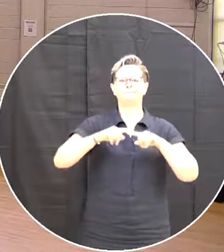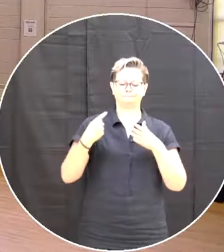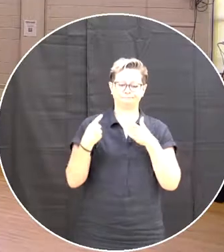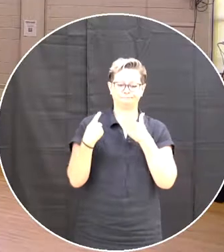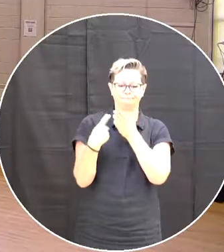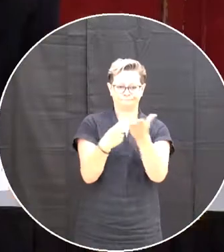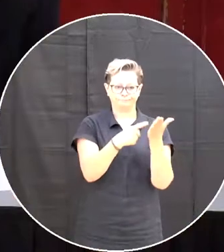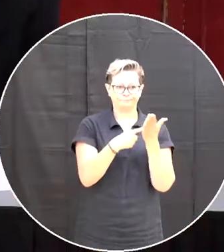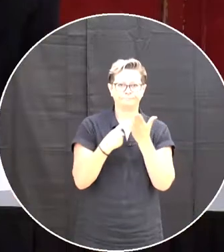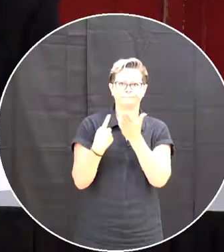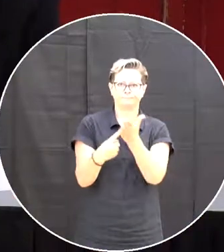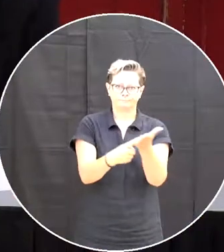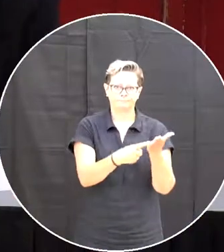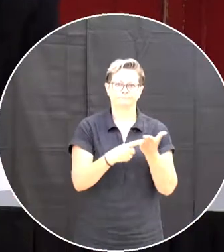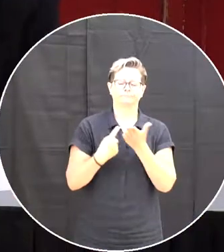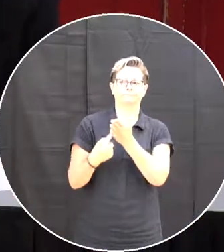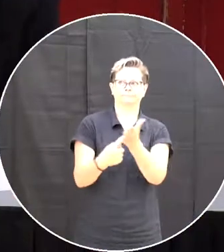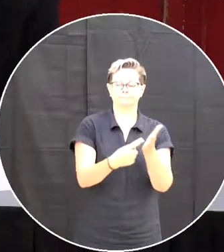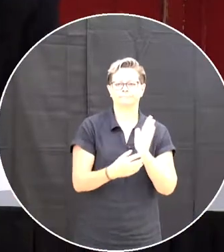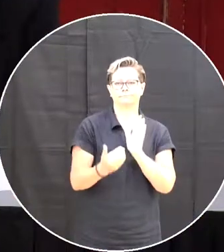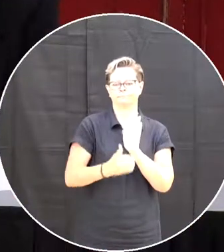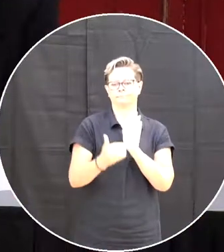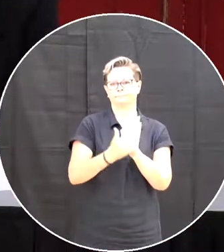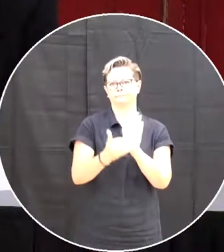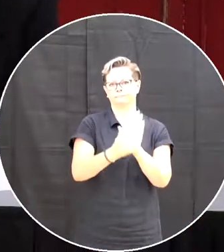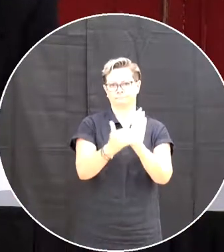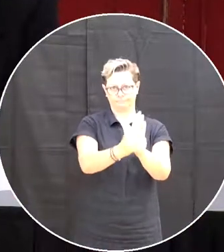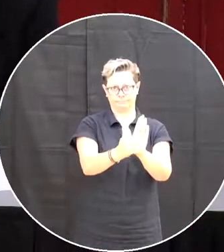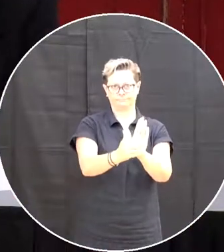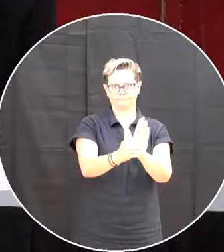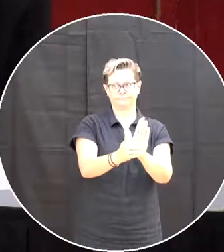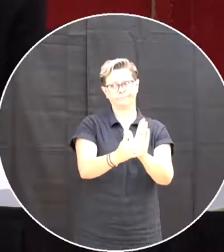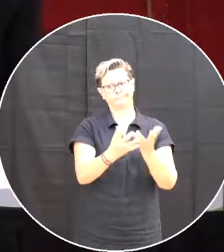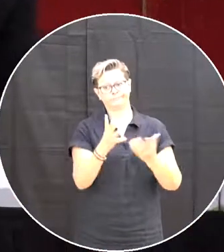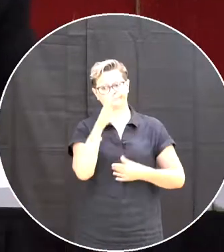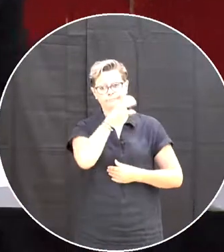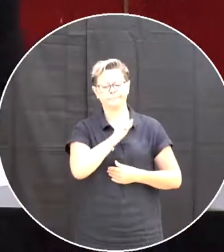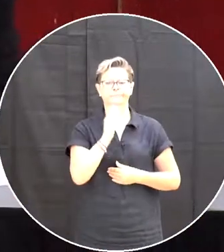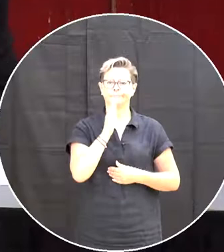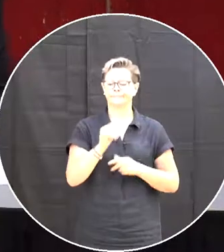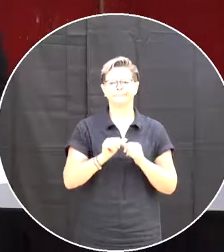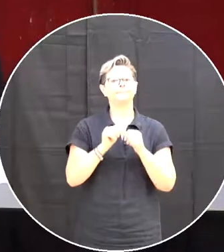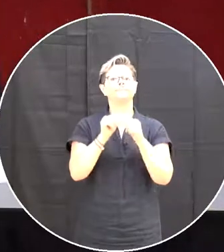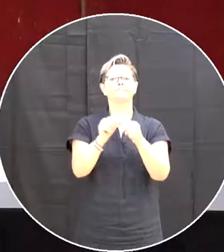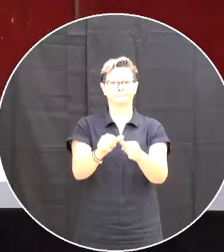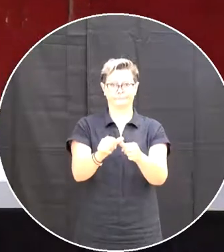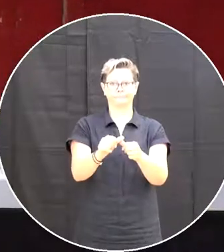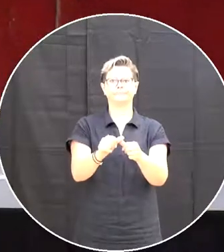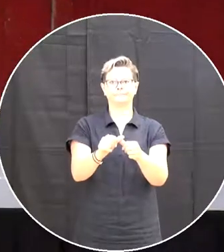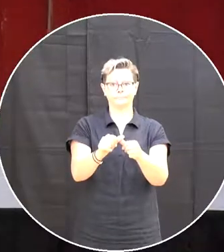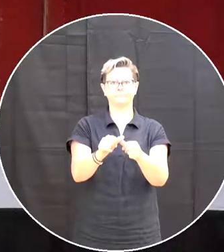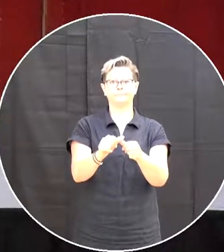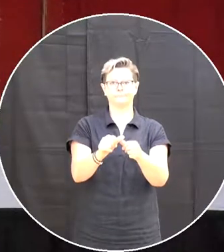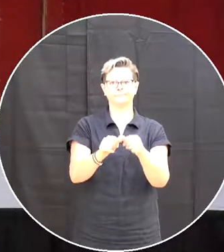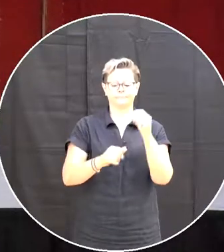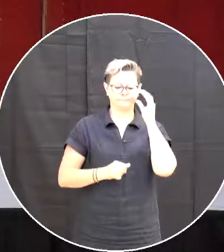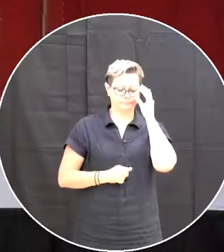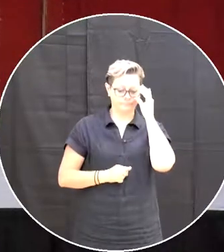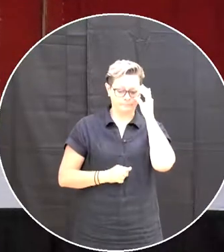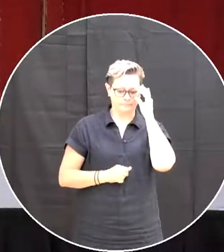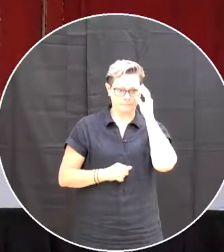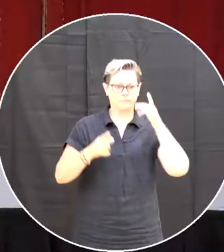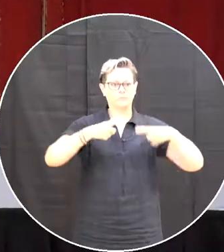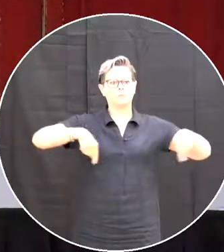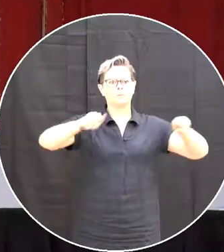board on a number of occasions and i guess we'll continue to have it uh we're a volunteer